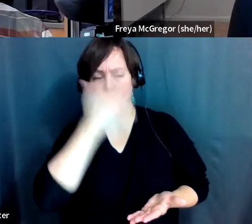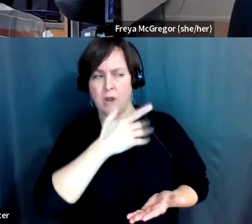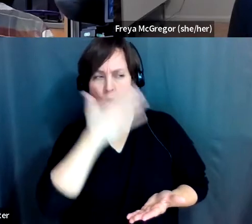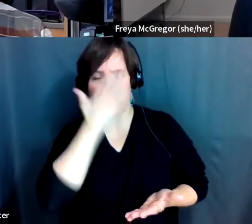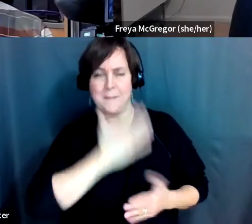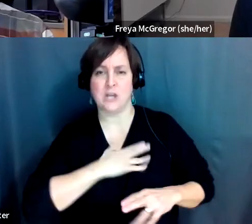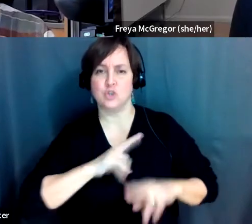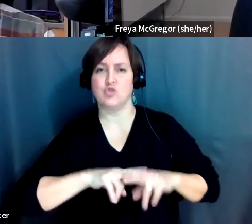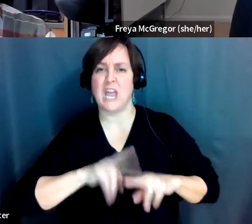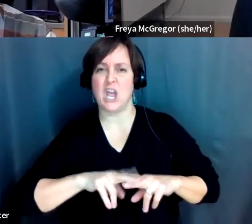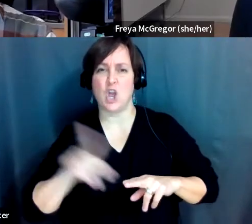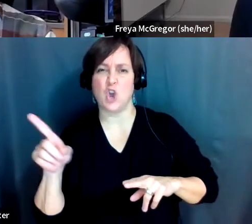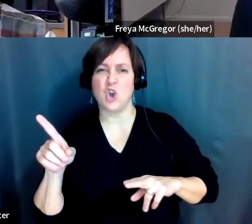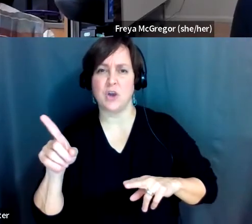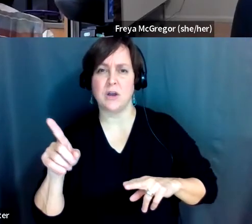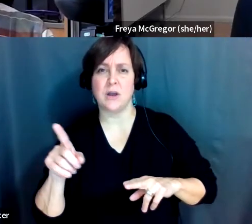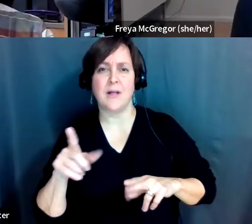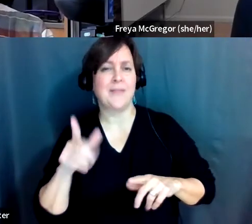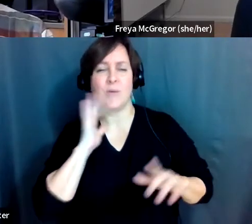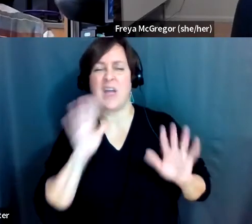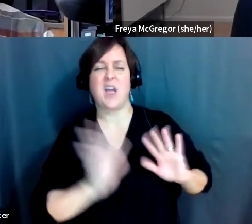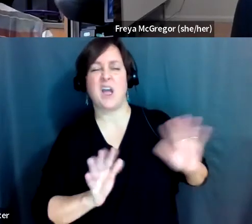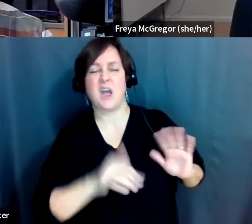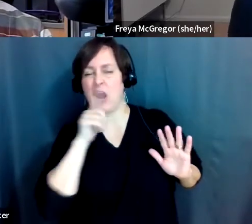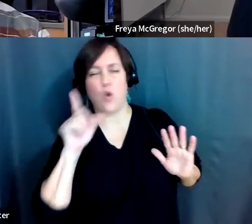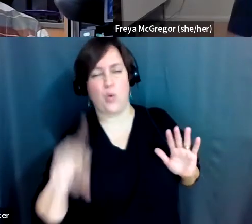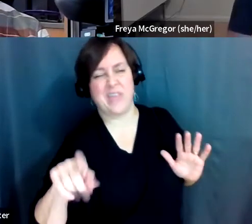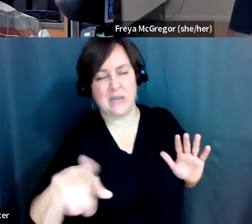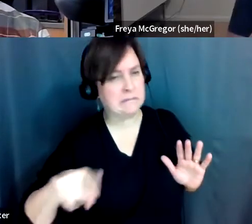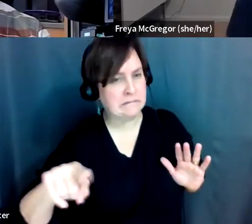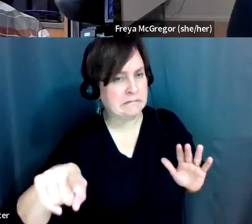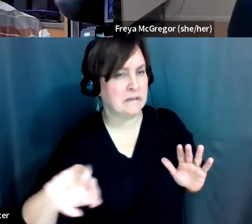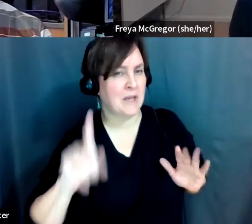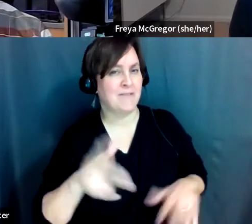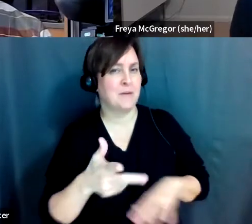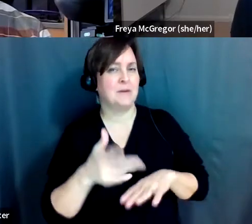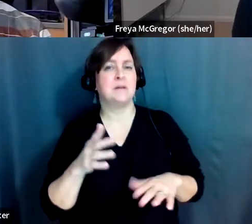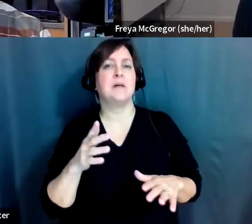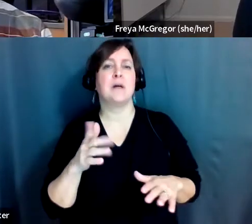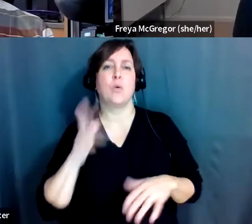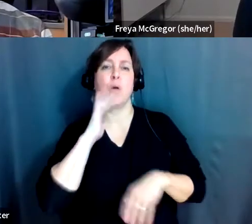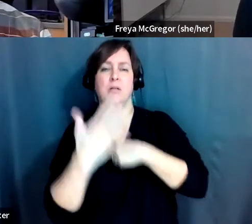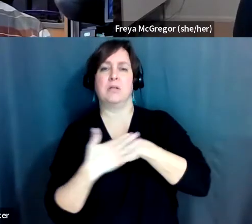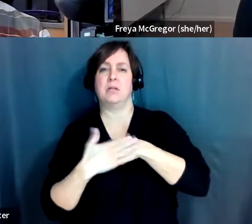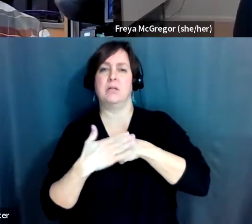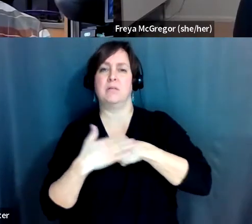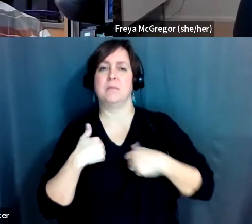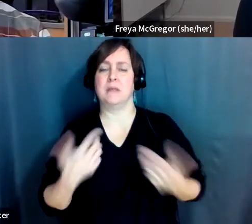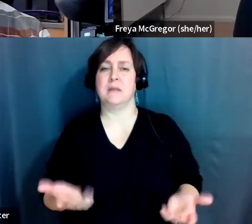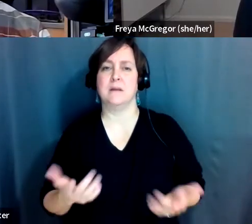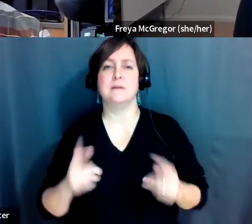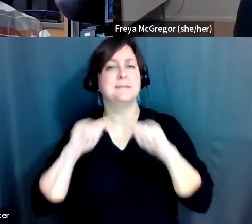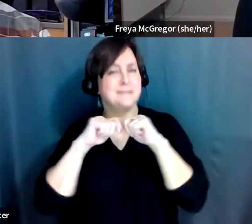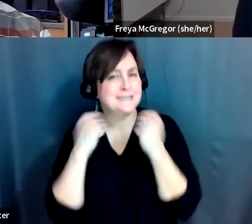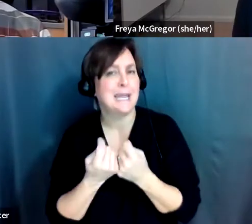of, and they'll move forward and say, Oh, no, we're not going there. We're going to have to back up. And so, you know, there's, there's a teamwork